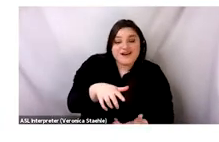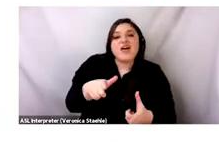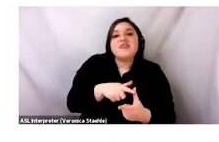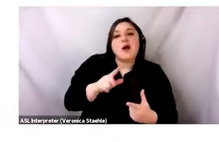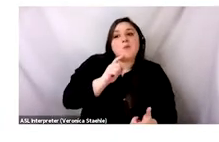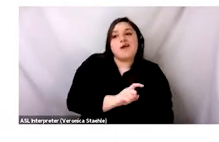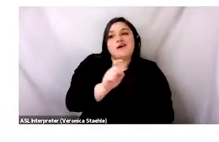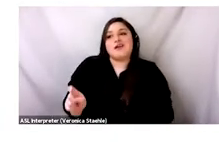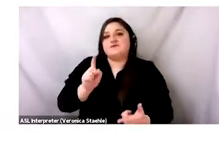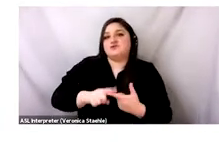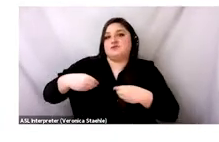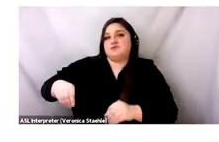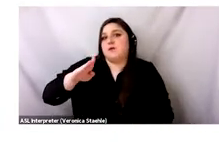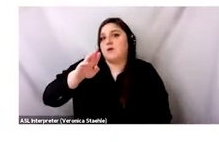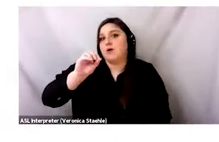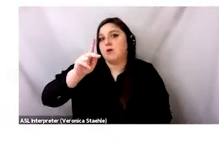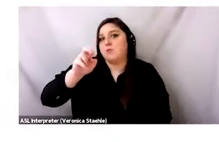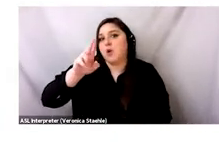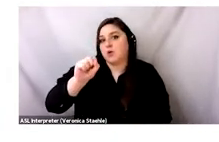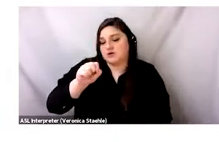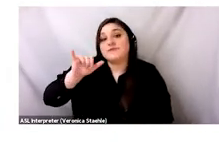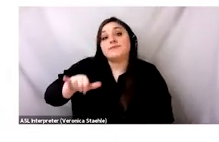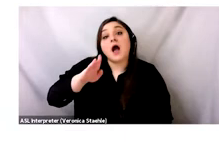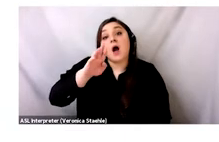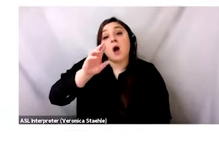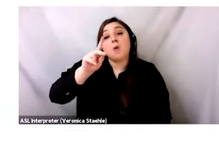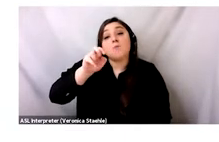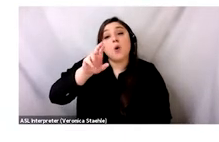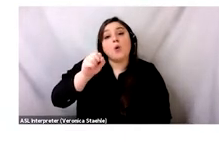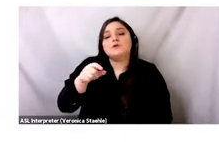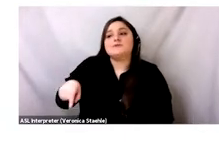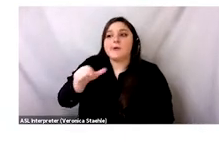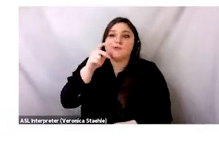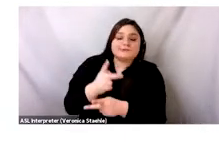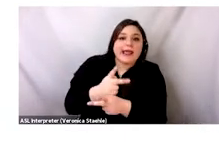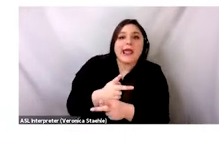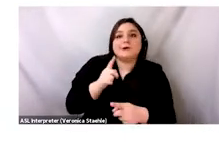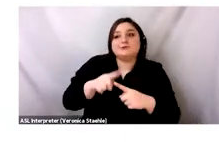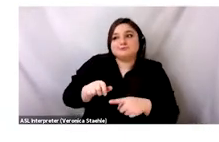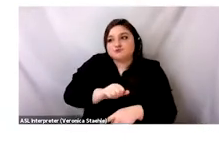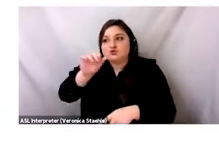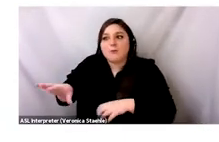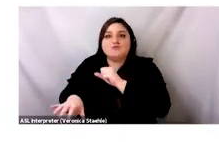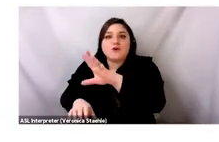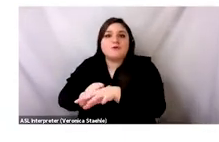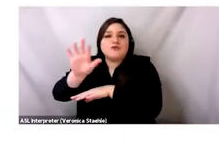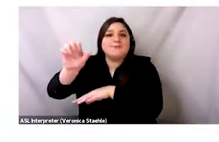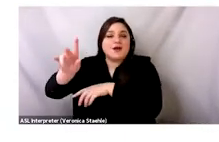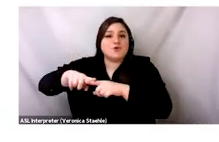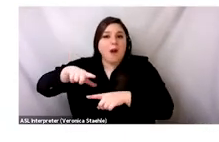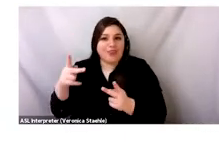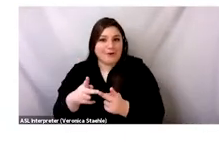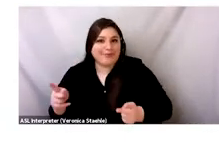Brokers sell across state and national borders. So just like Kevin the Jeans Bailwright had kind of a roundabout journey,